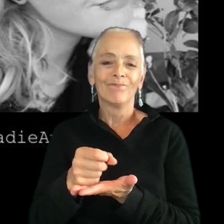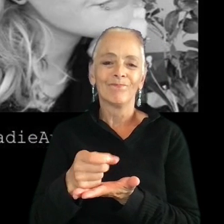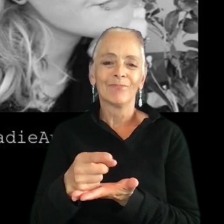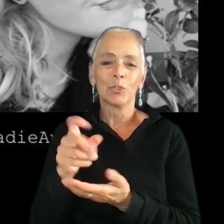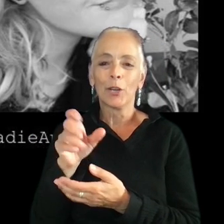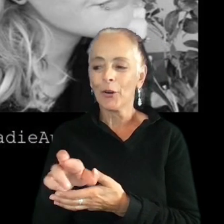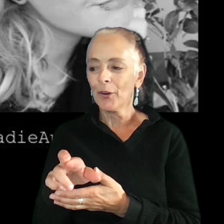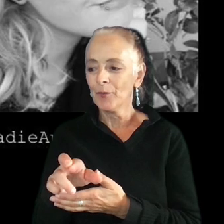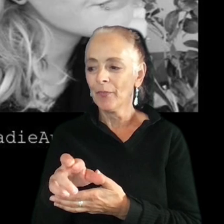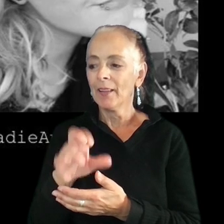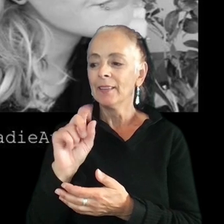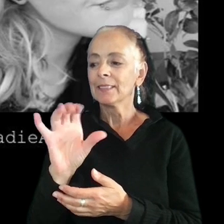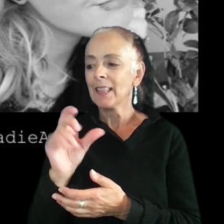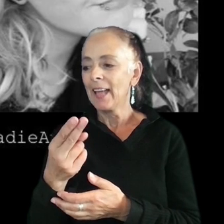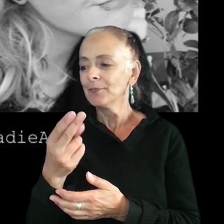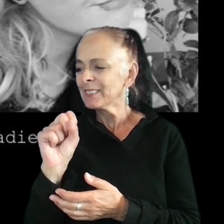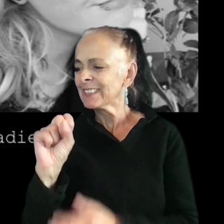Mox Mia, and Lady Au Pair.